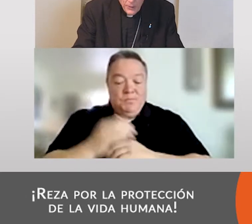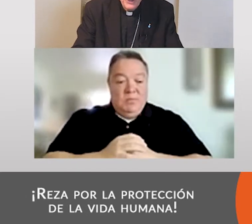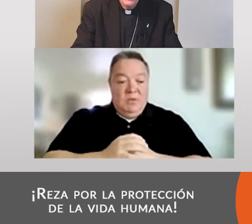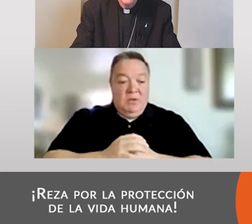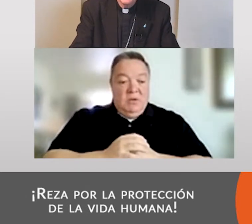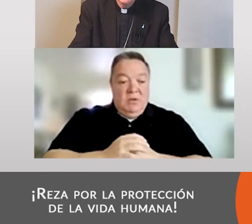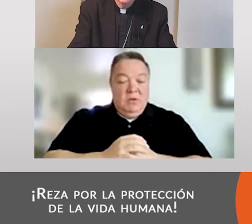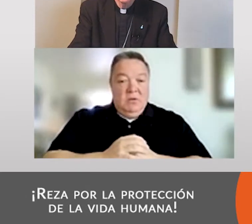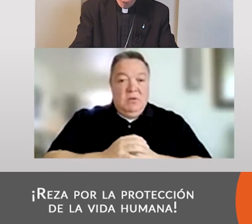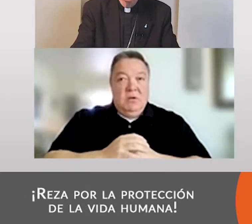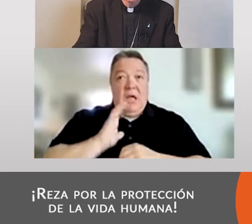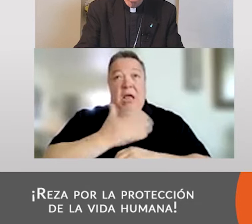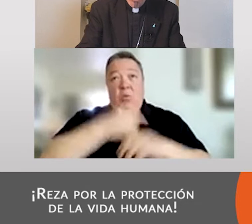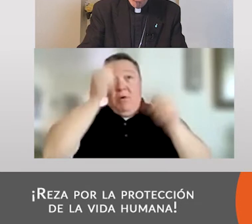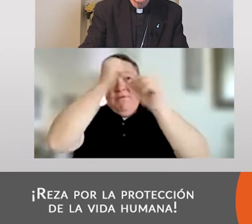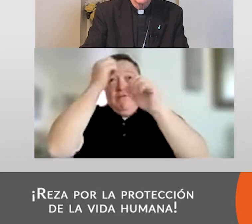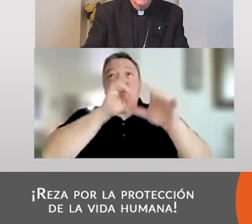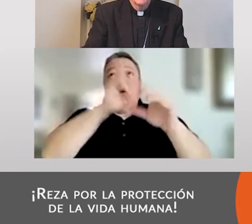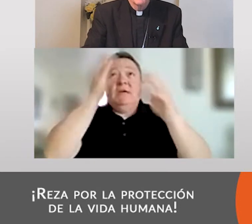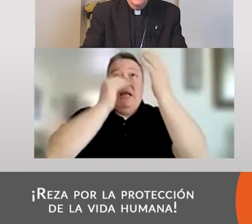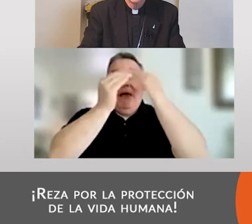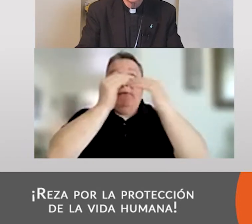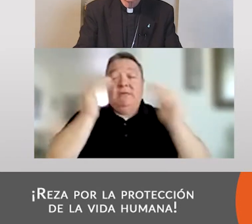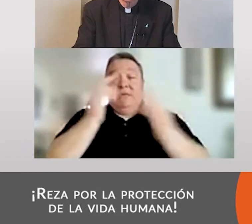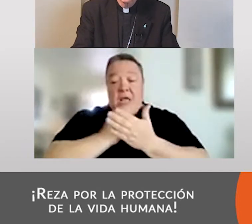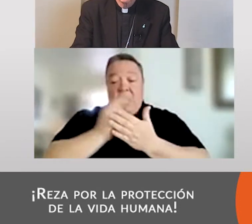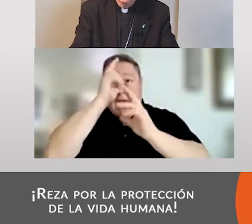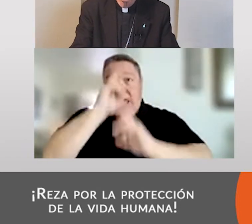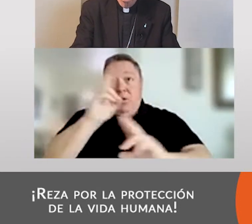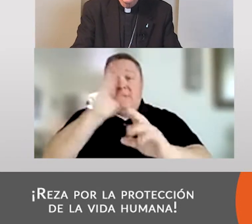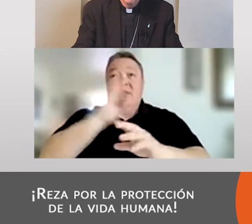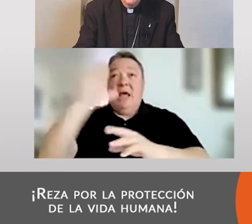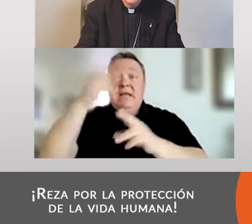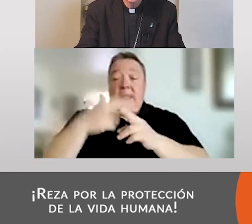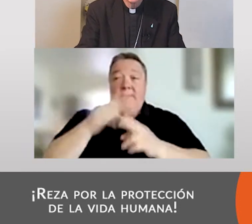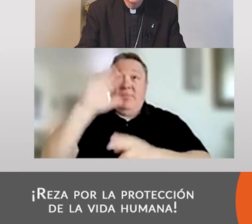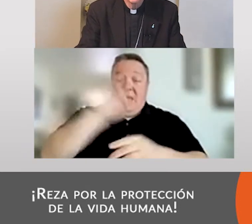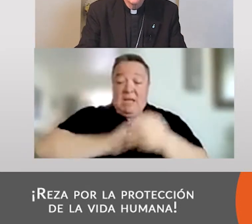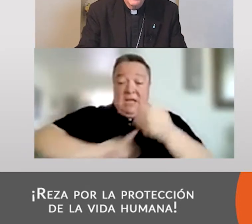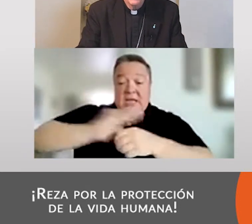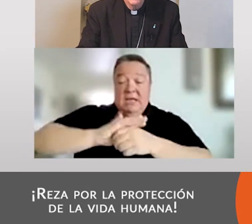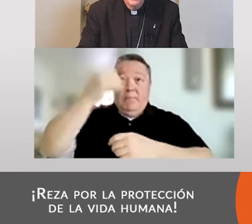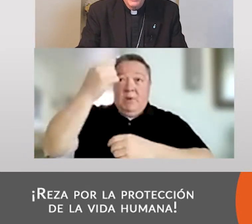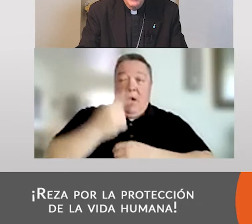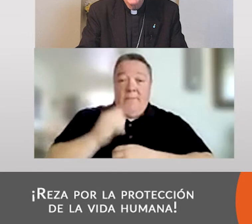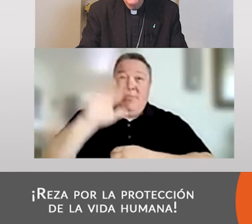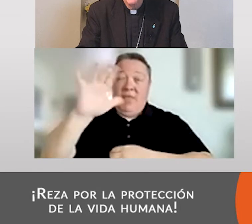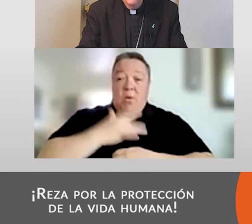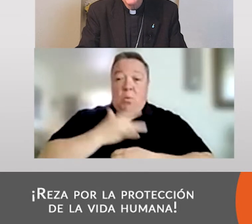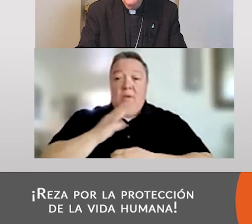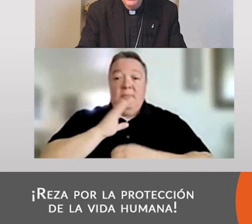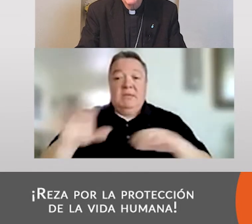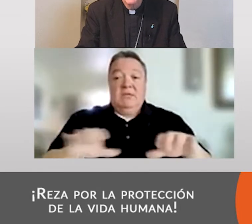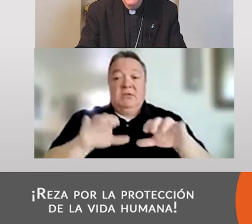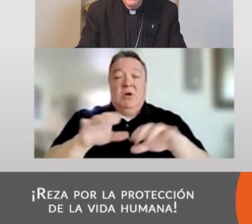Padre nuestro que estás en el cielo, santificado sea tu nombre. Venga a nosotros tu reino, hágase